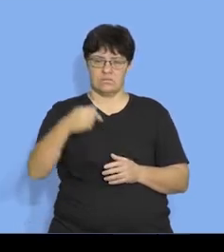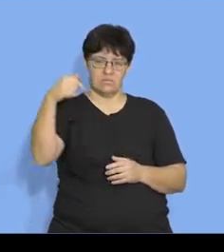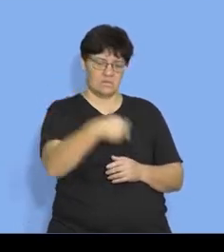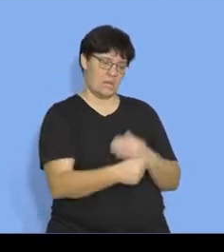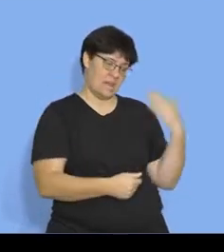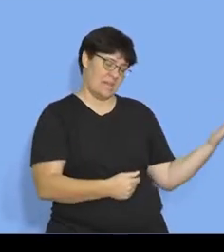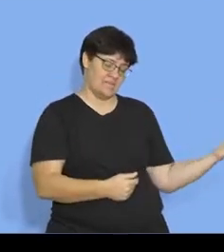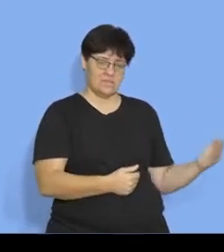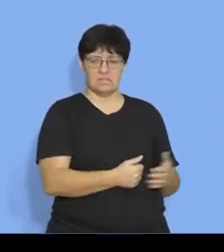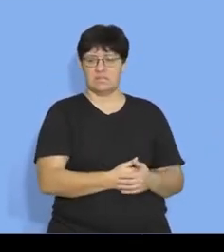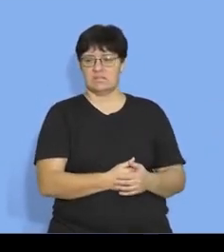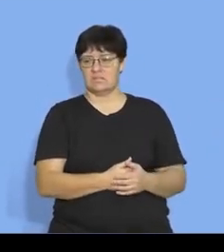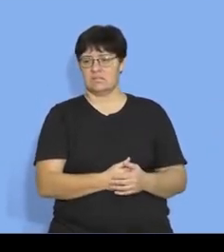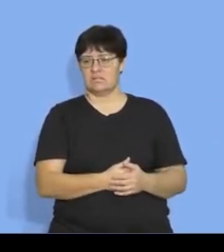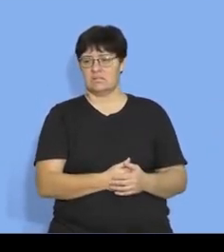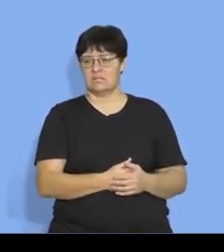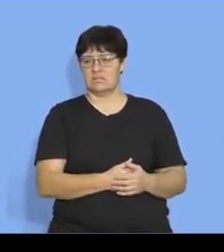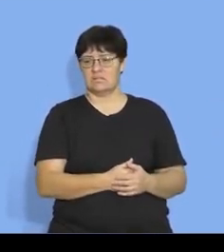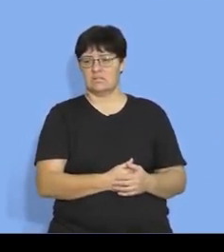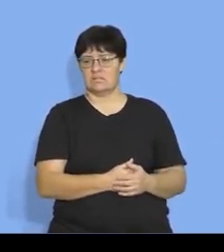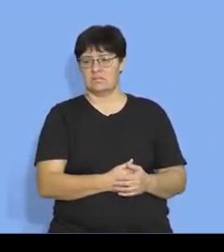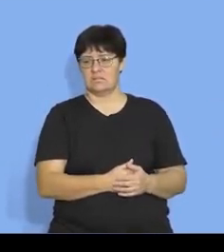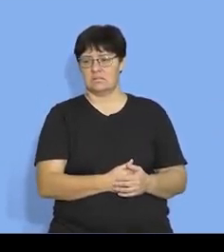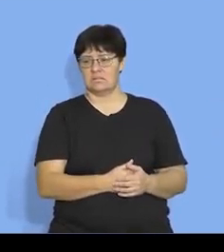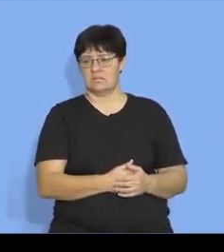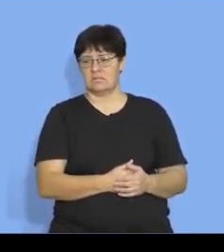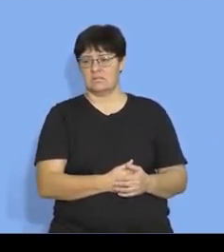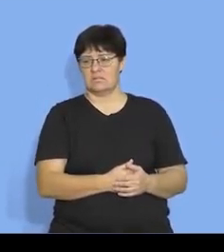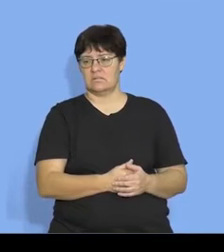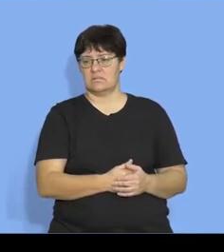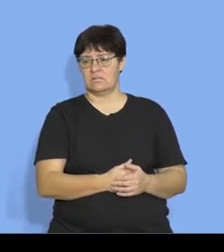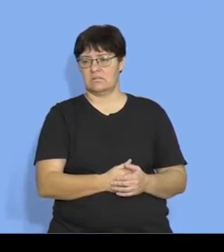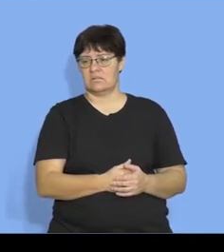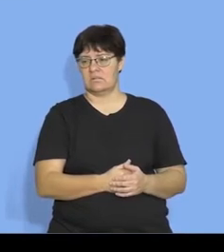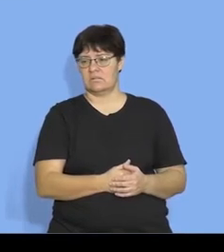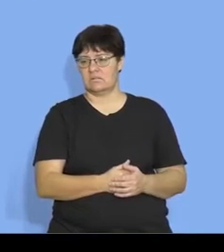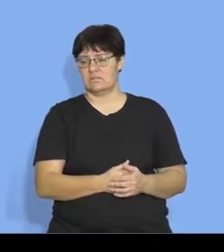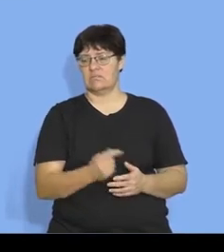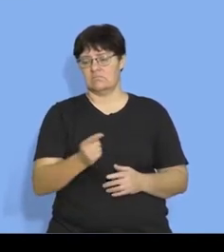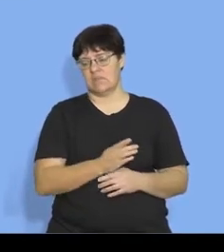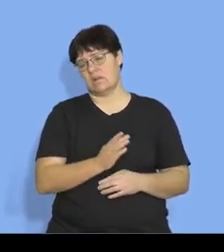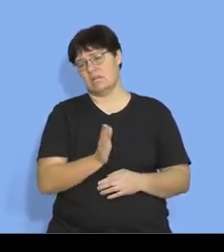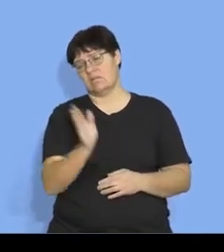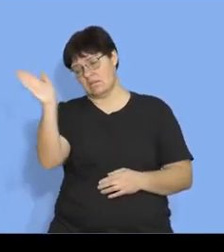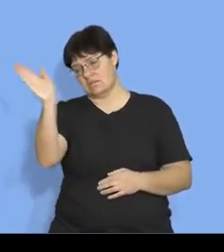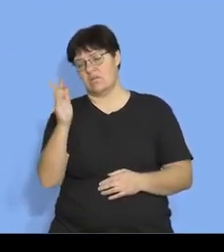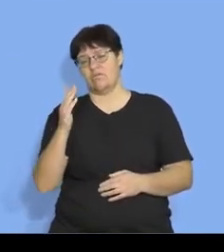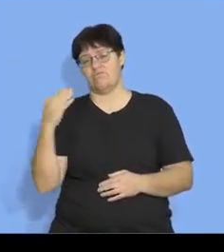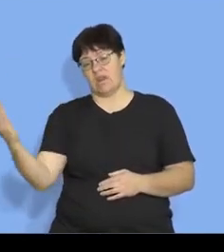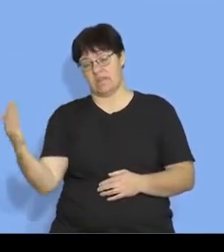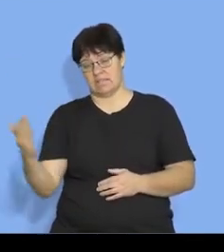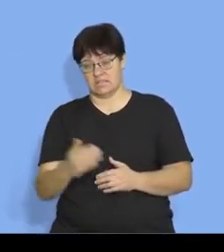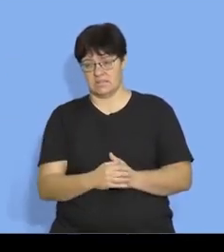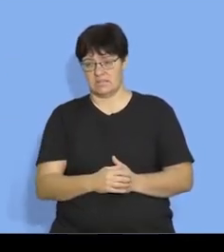angle okay so that's the the left direction and that will be the right direction okay